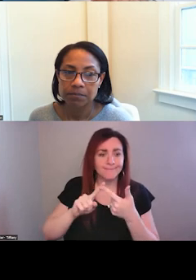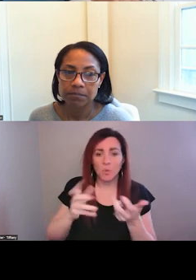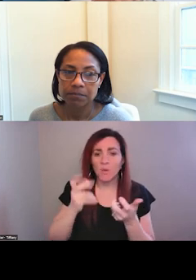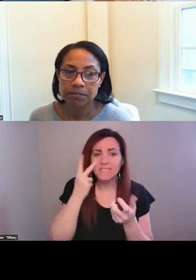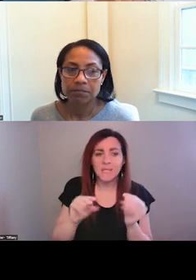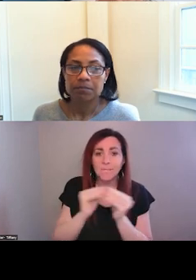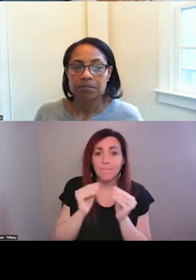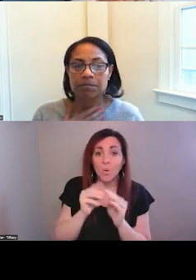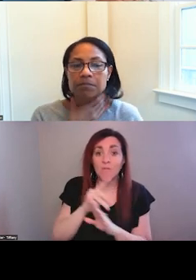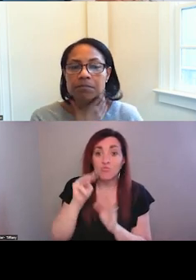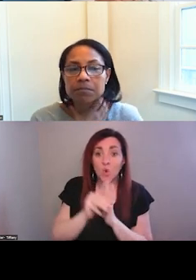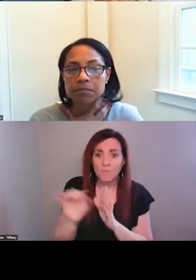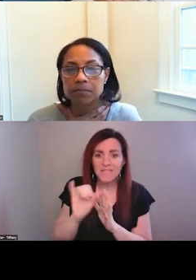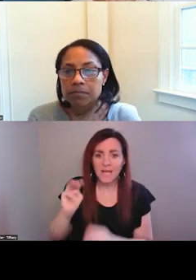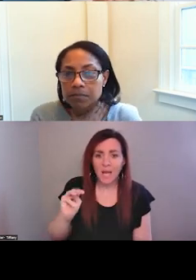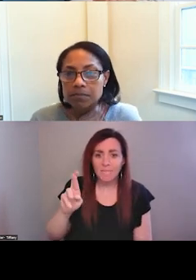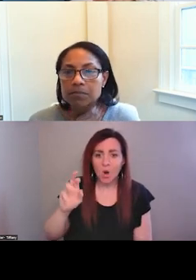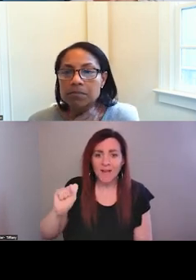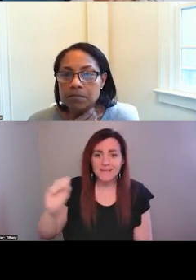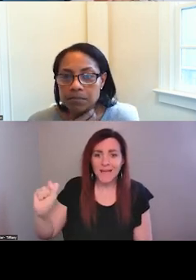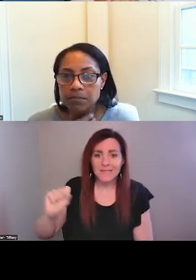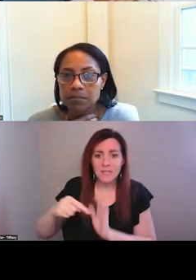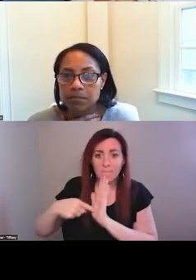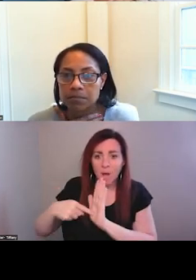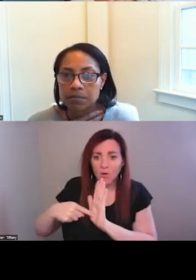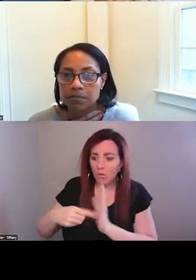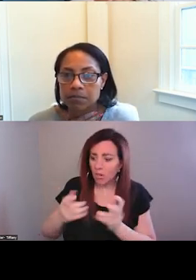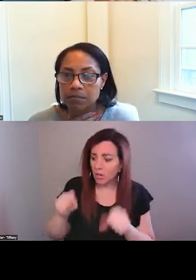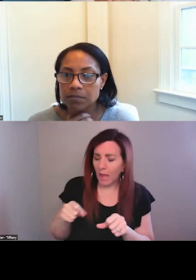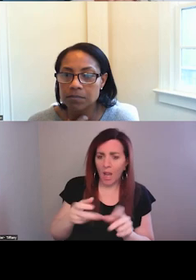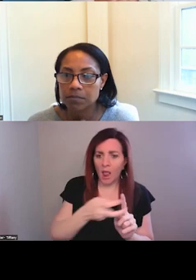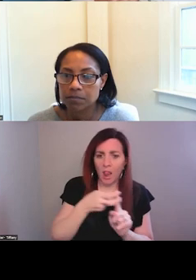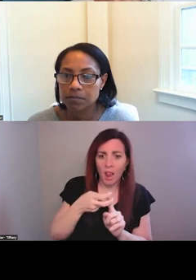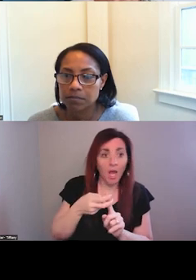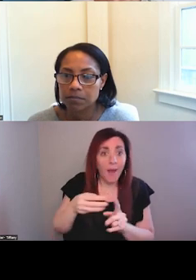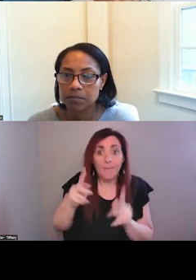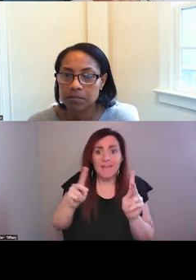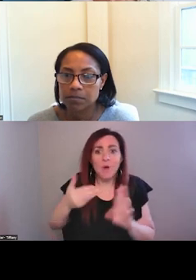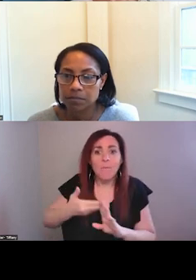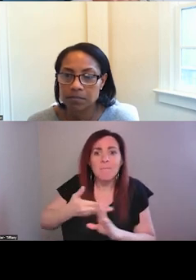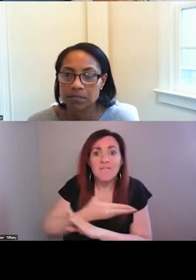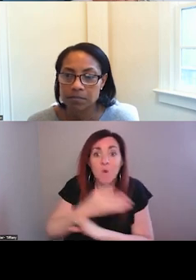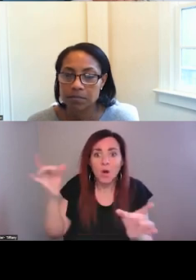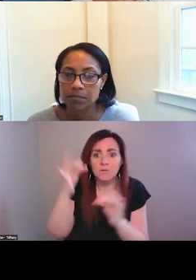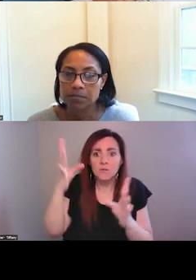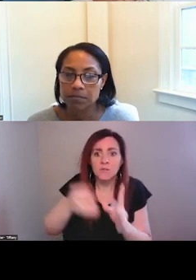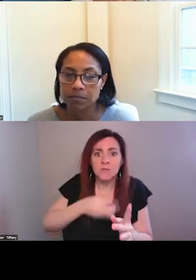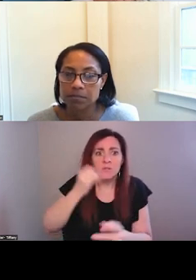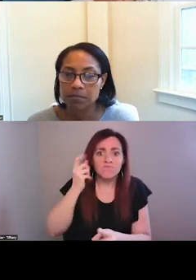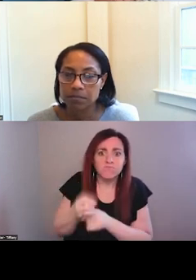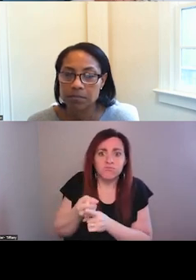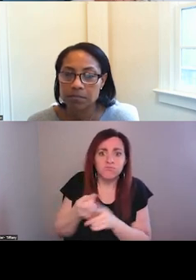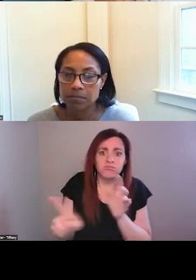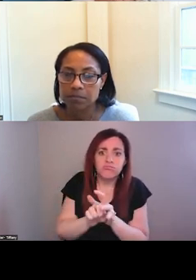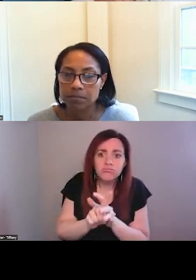the programs like the MRSS model where we can get people before it's an acute situation. And